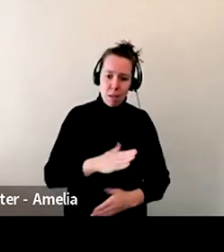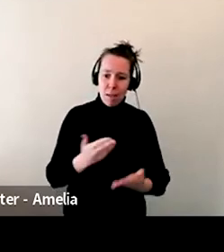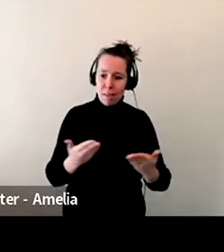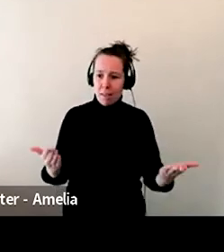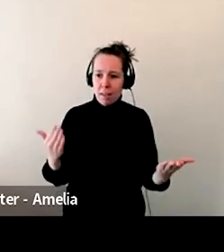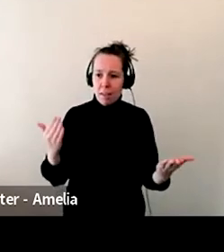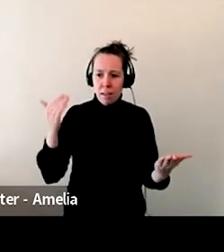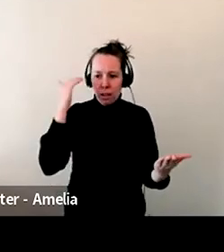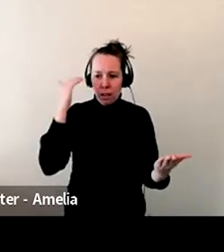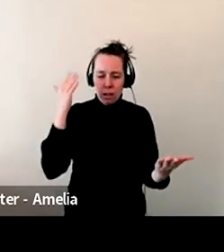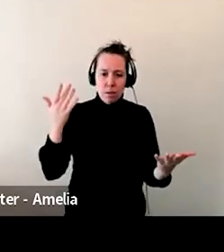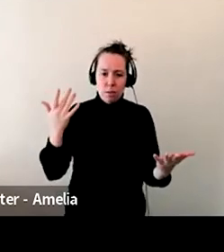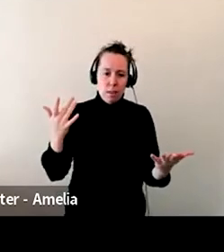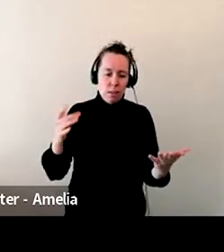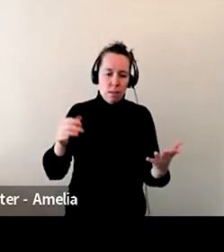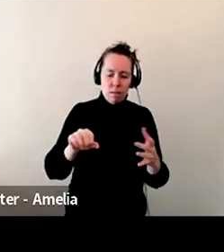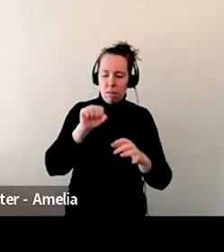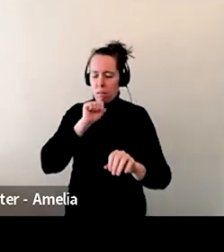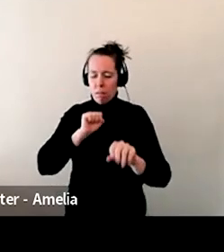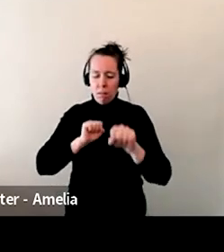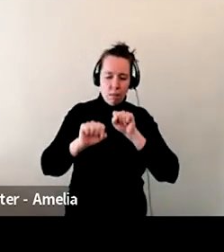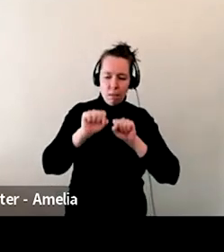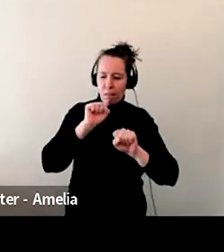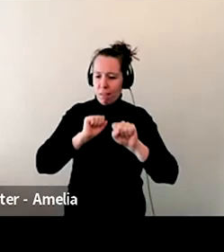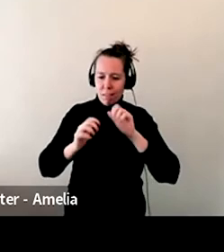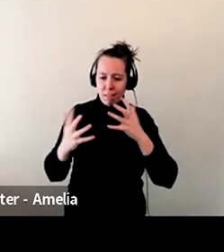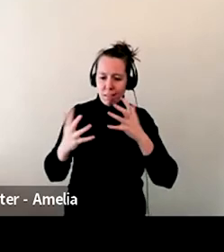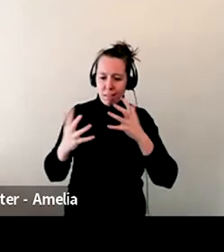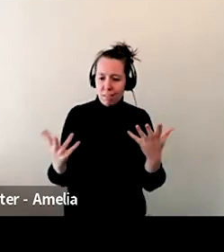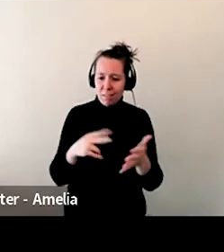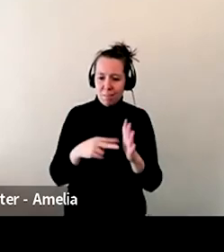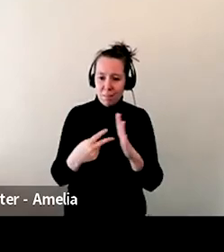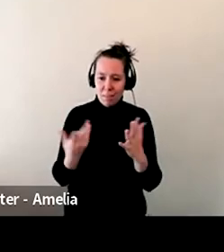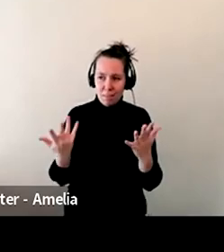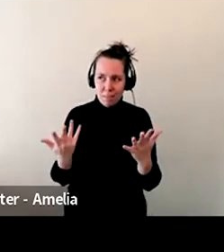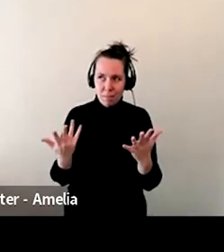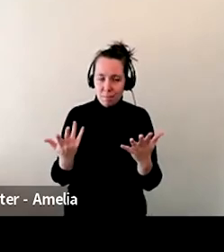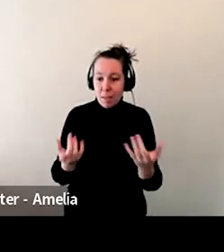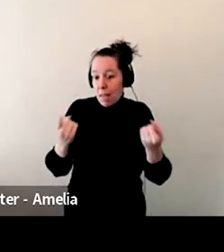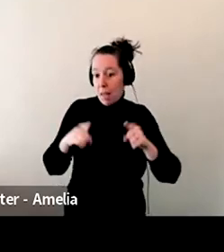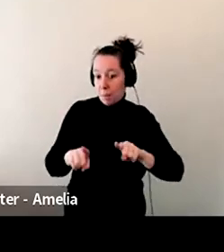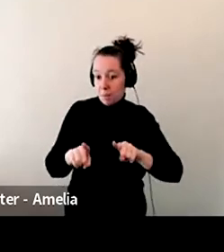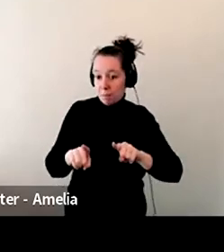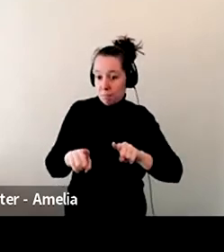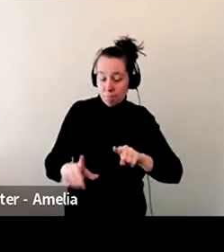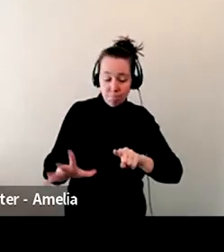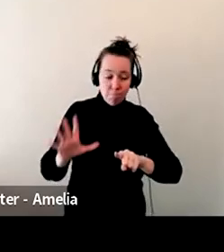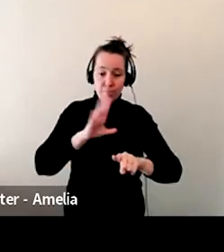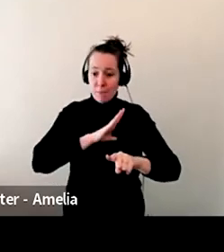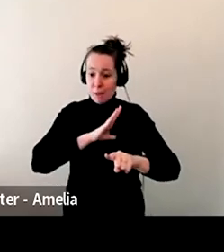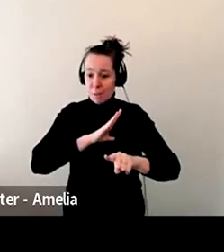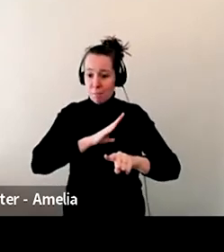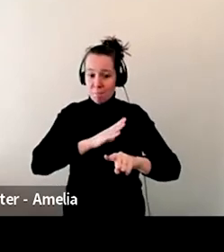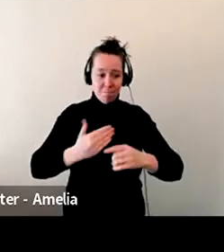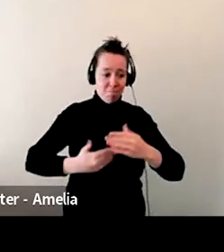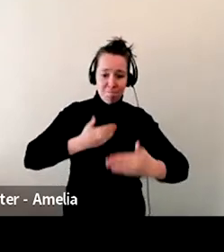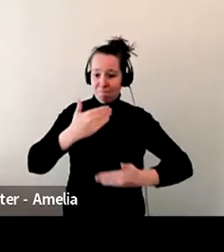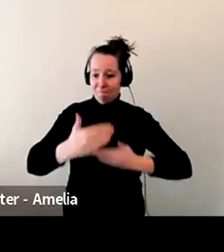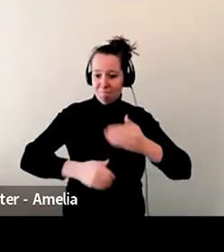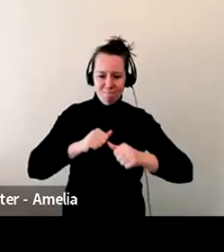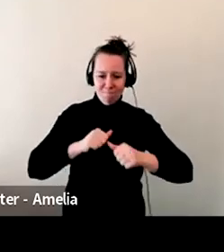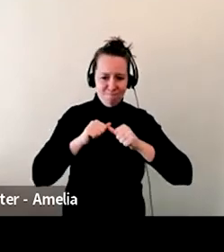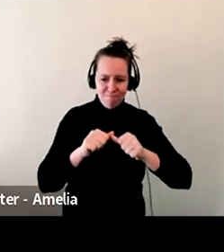to call it a punch, but you just assume the next punch is coming. So no big deal. We'll just work it, work around it. Um, resilient.